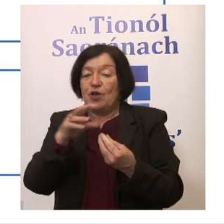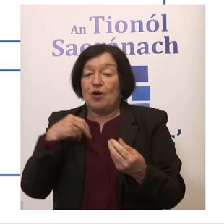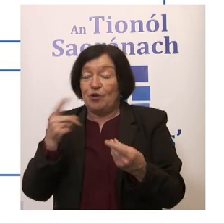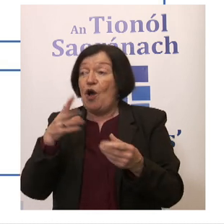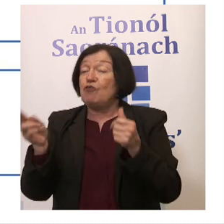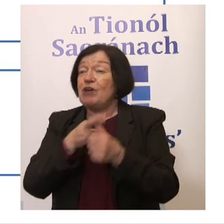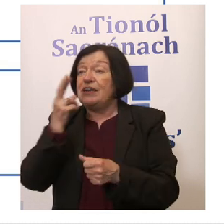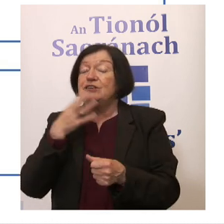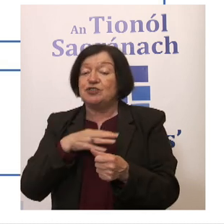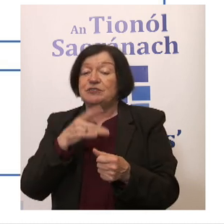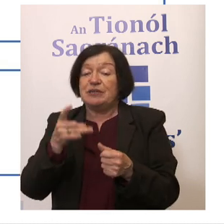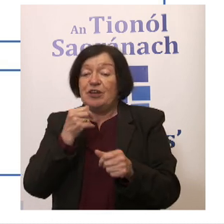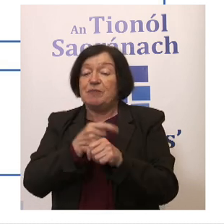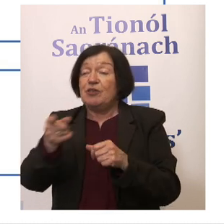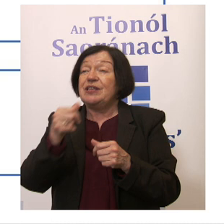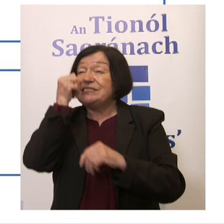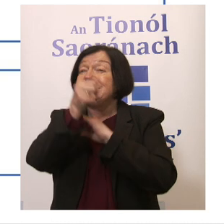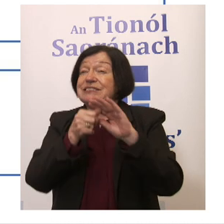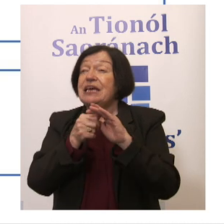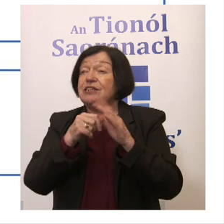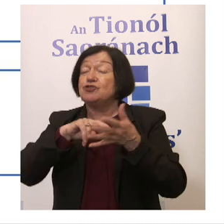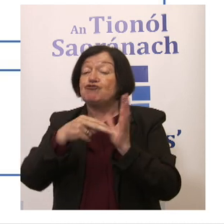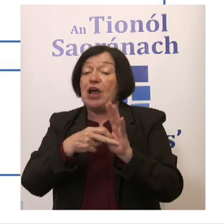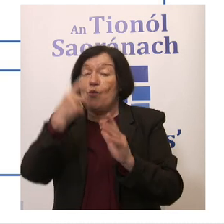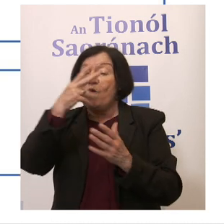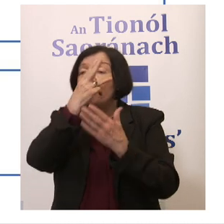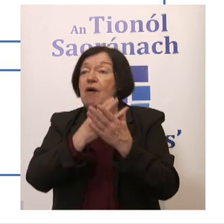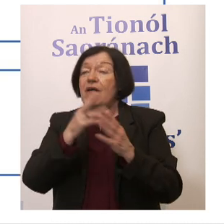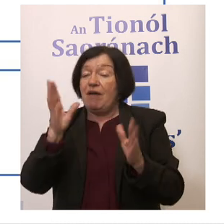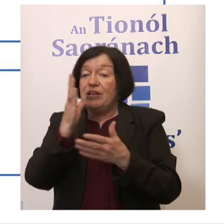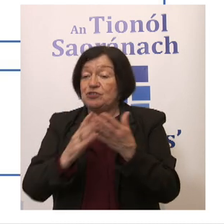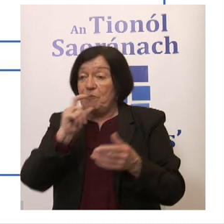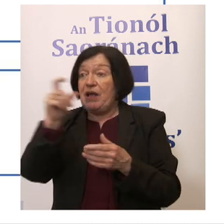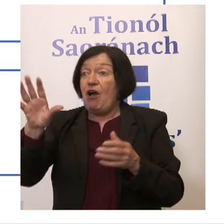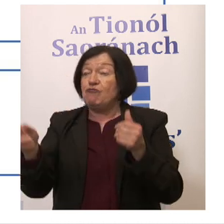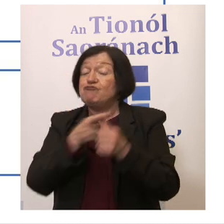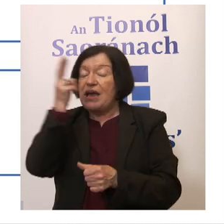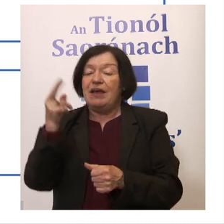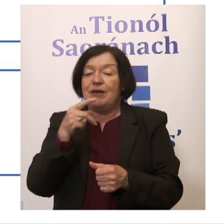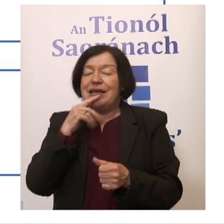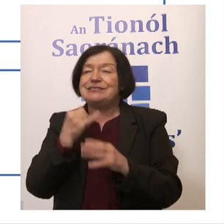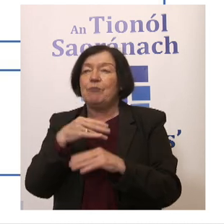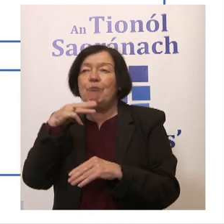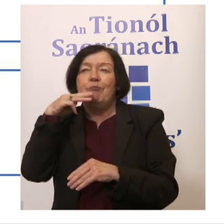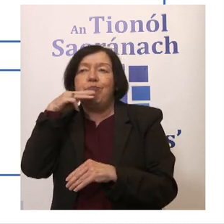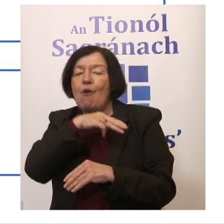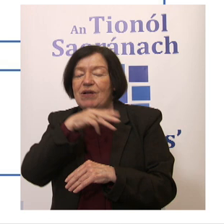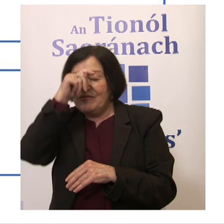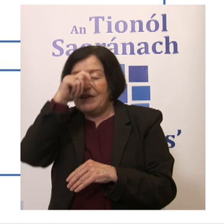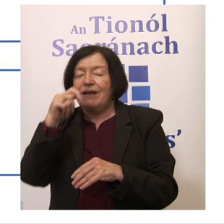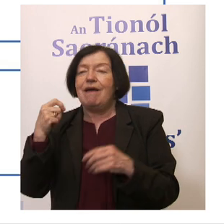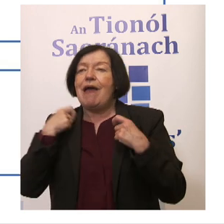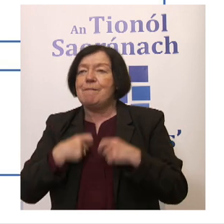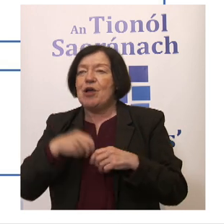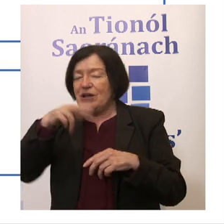this already. I just named the Fingal Skills Strategy as one aspect of how local authorities already do this. But it is important to think that a mayor could